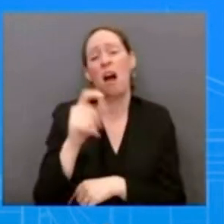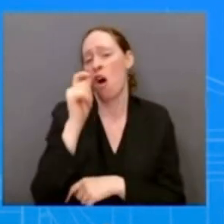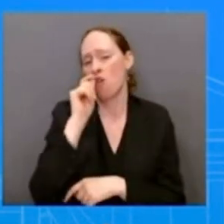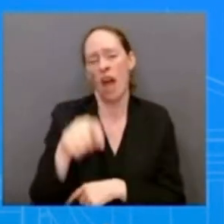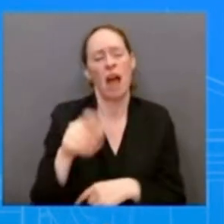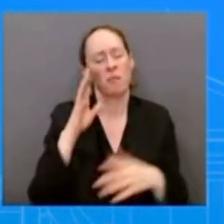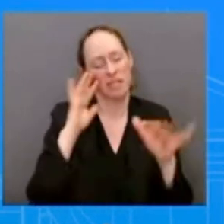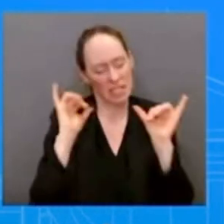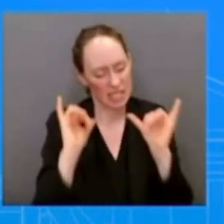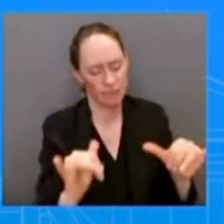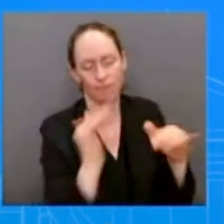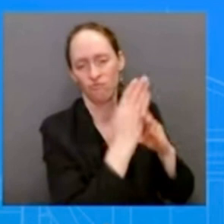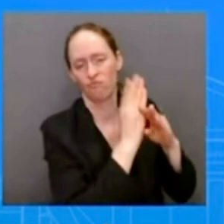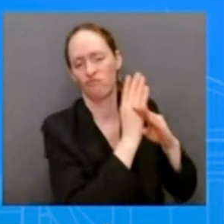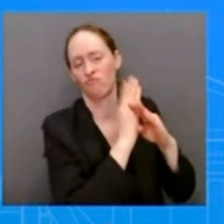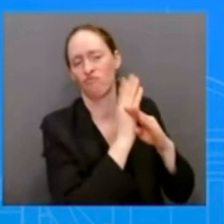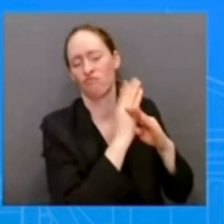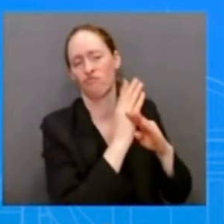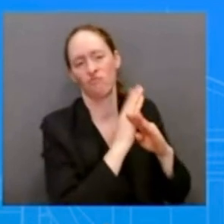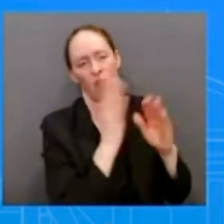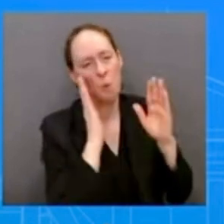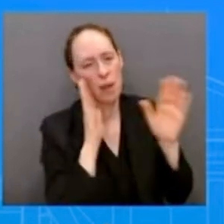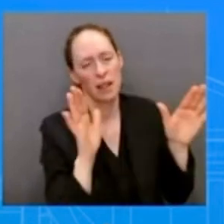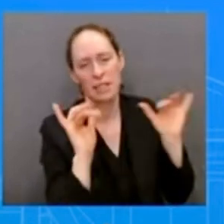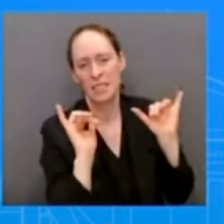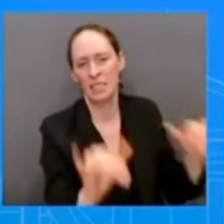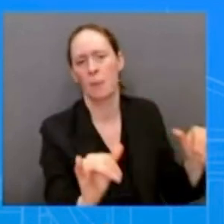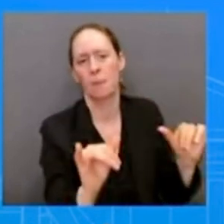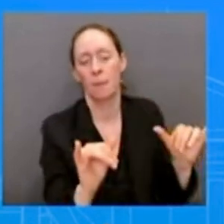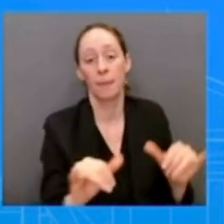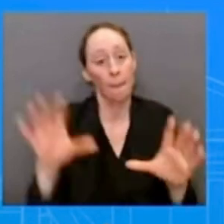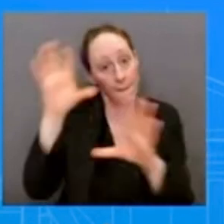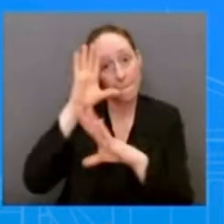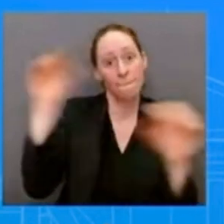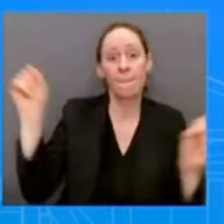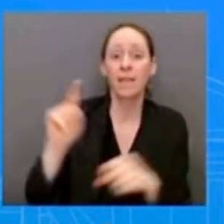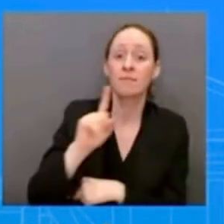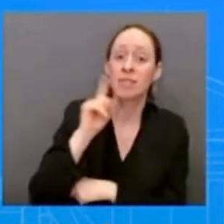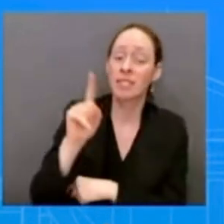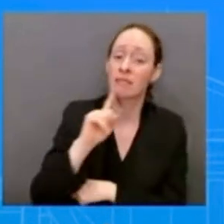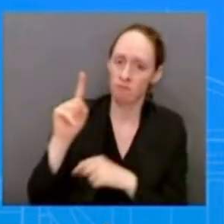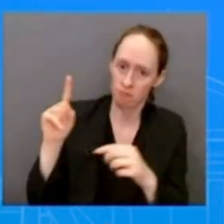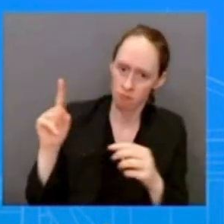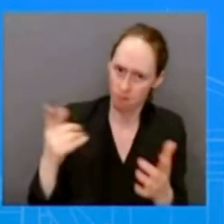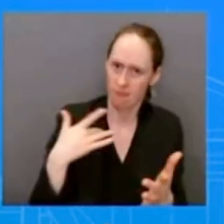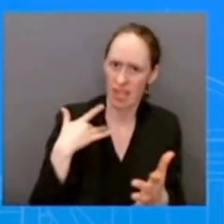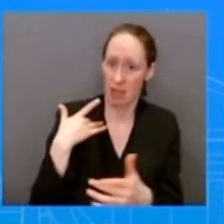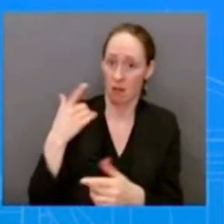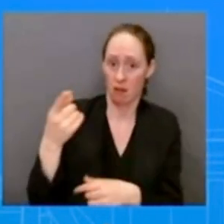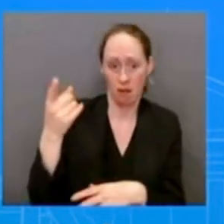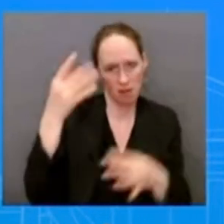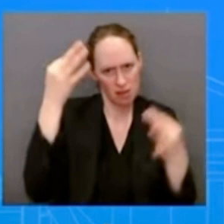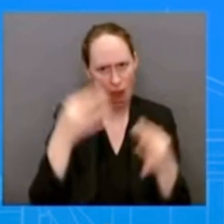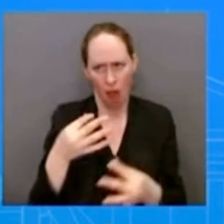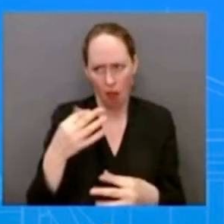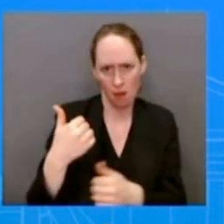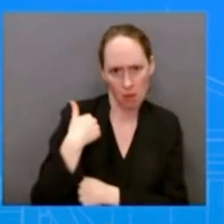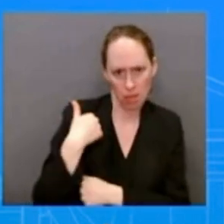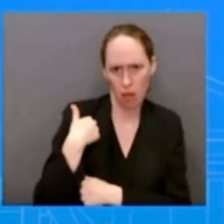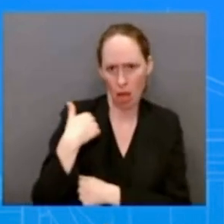prioritize and how he wants his troops to fight and where but a noteworthy yet another example of his